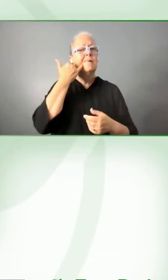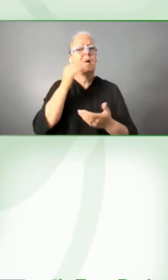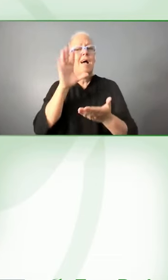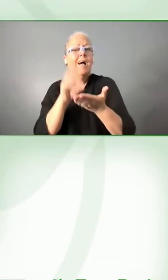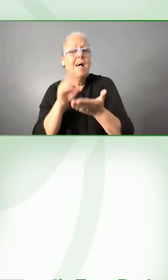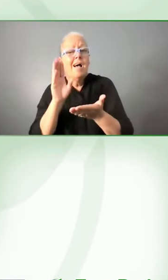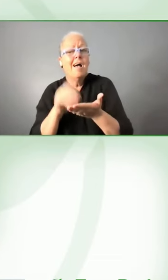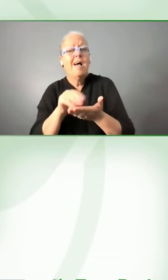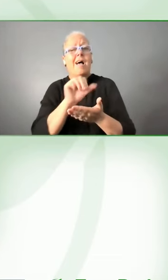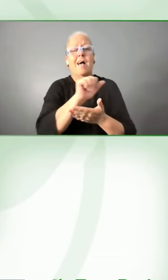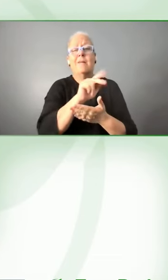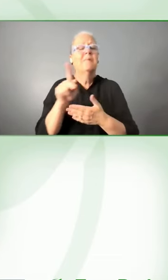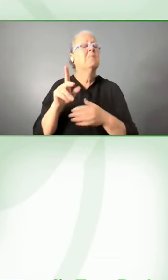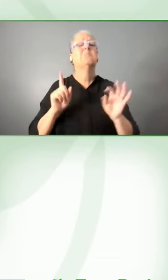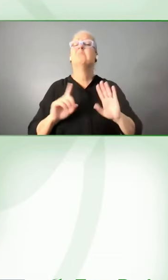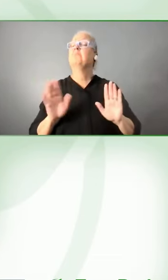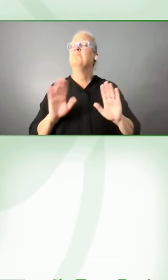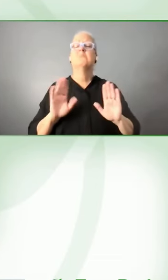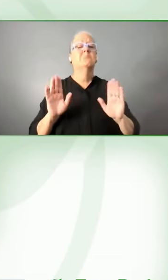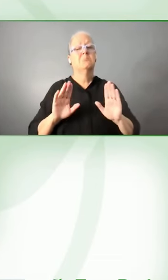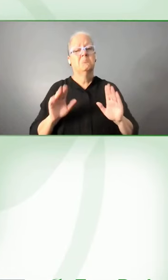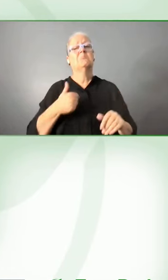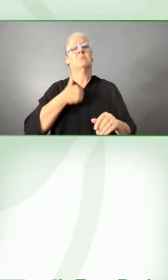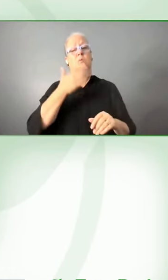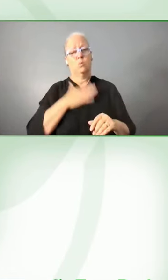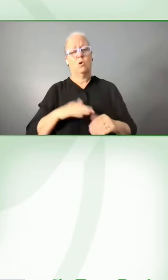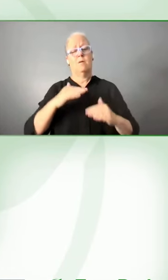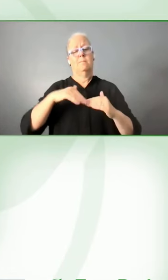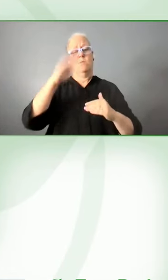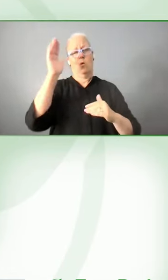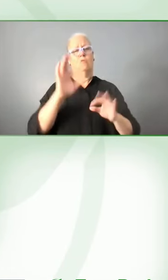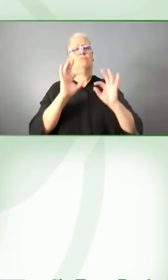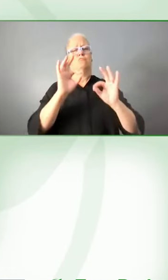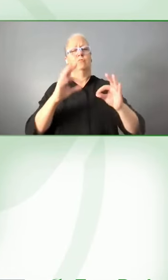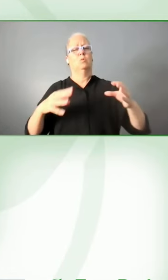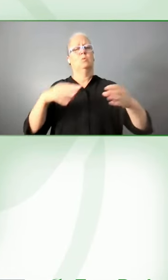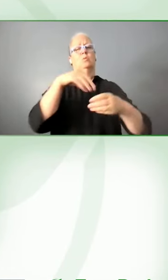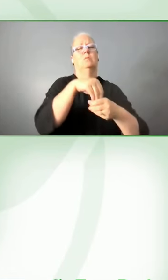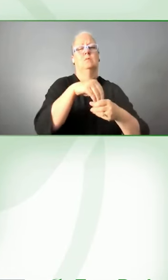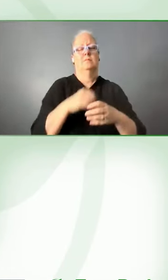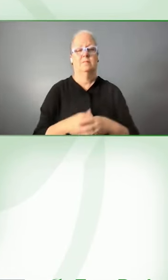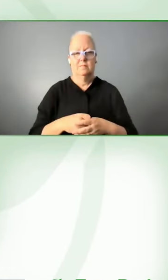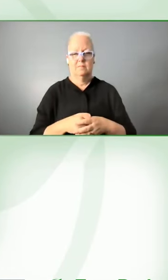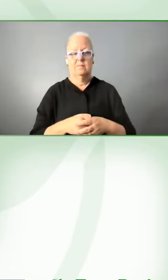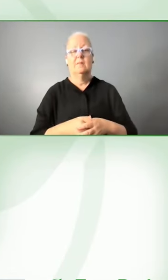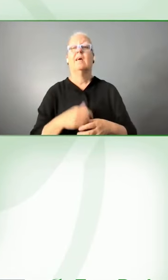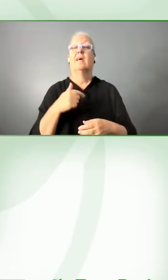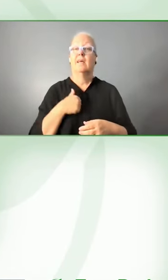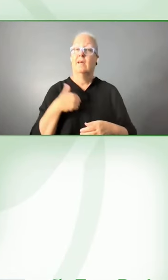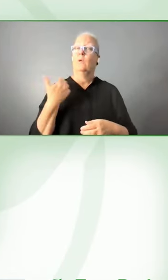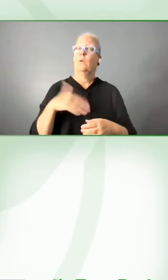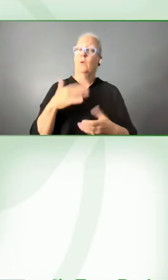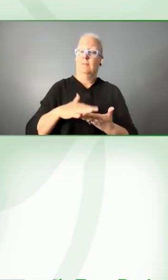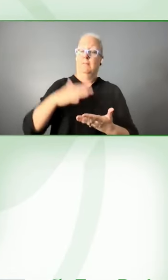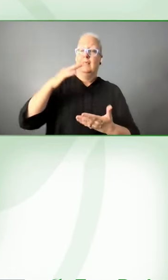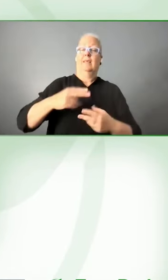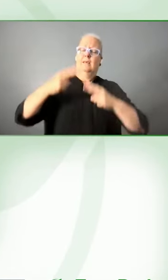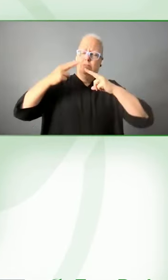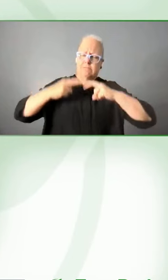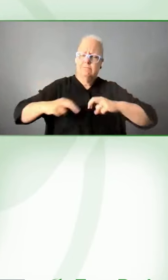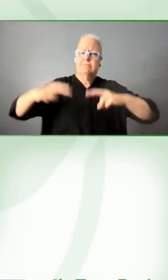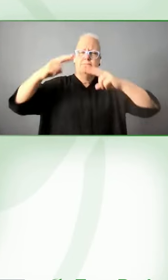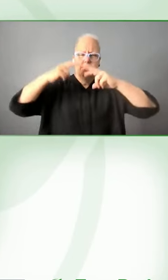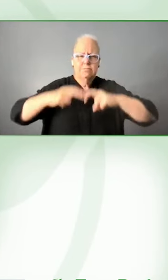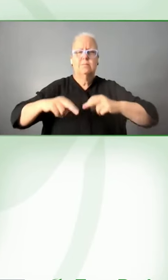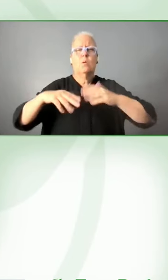approach in our work we conducted a big research to find out what challenges persons with different